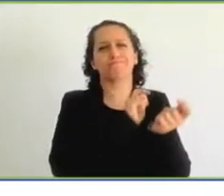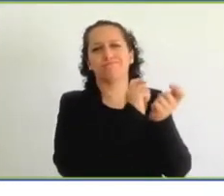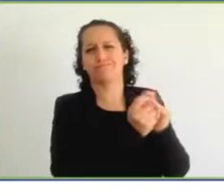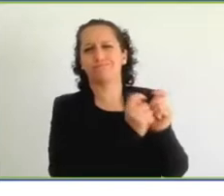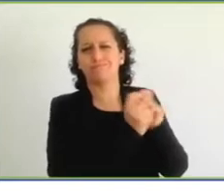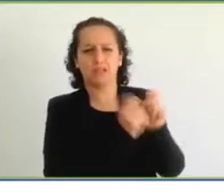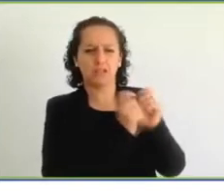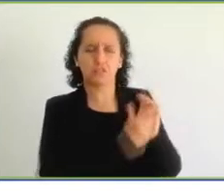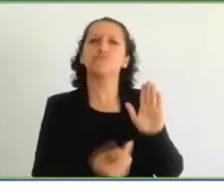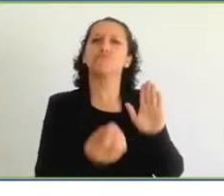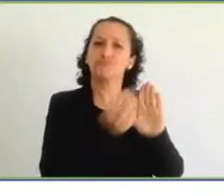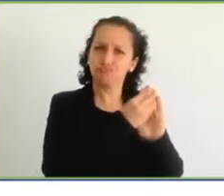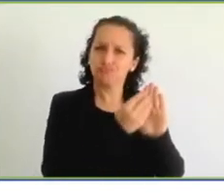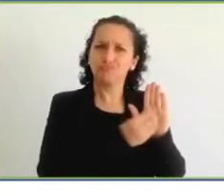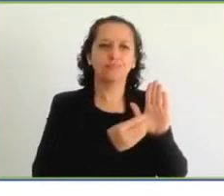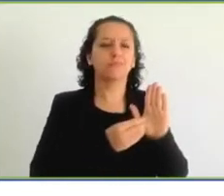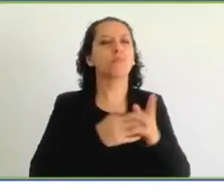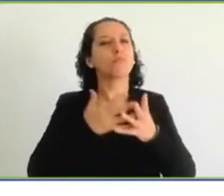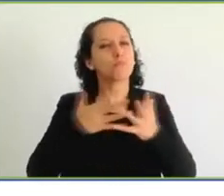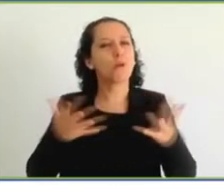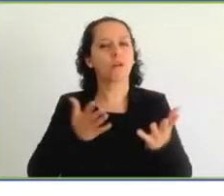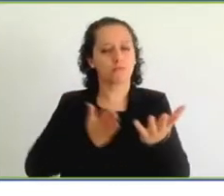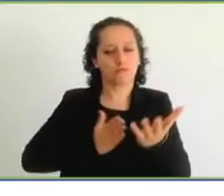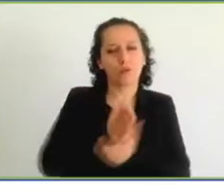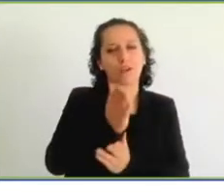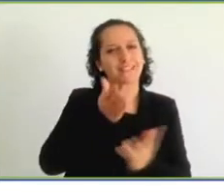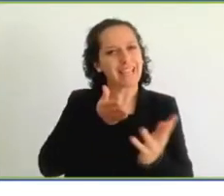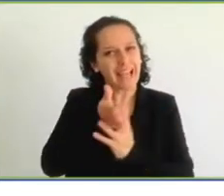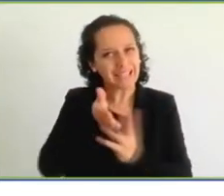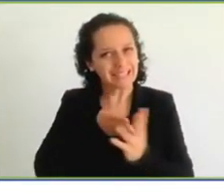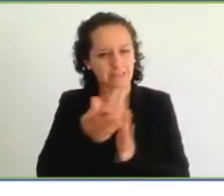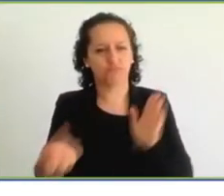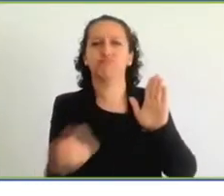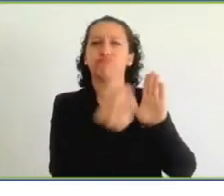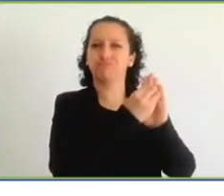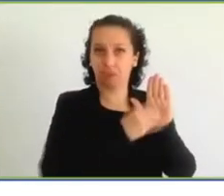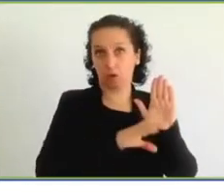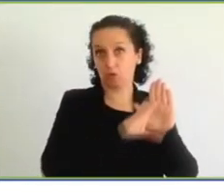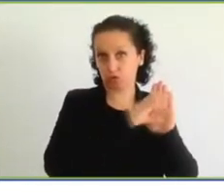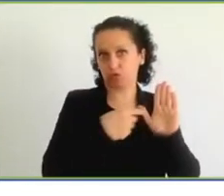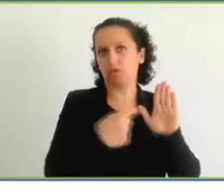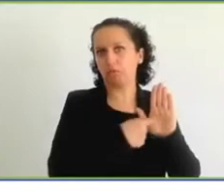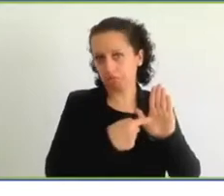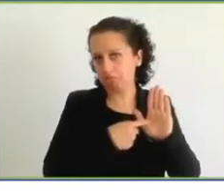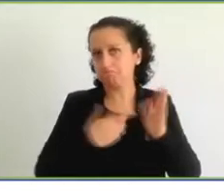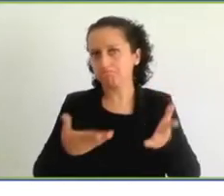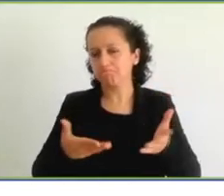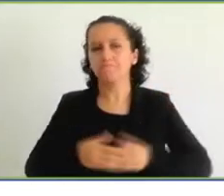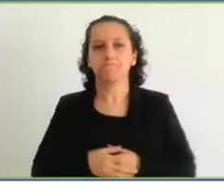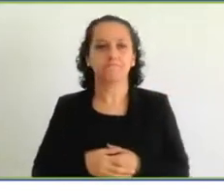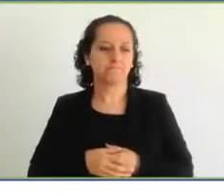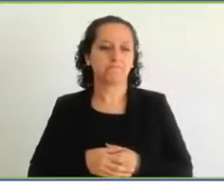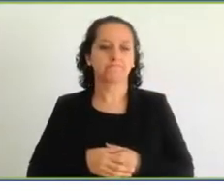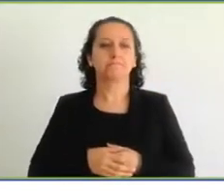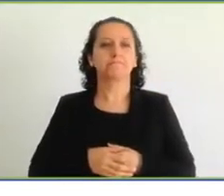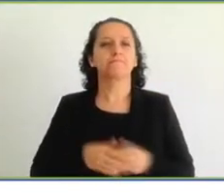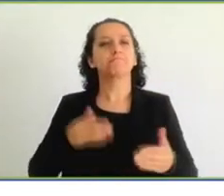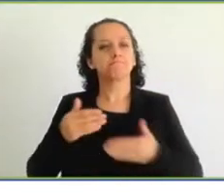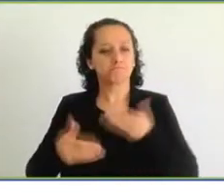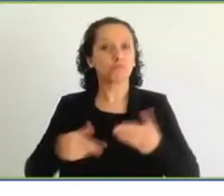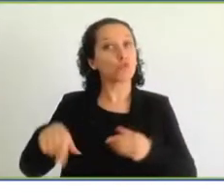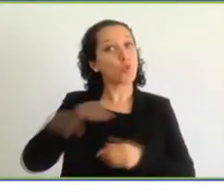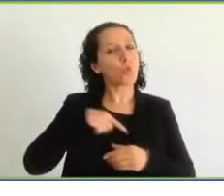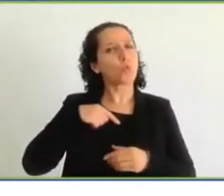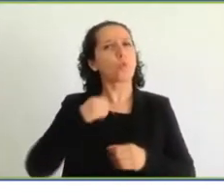And so, Mr. Chairman, we have also moved from a national level, and we at a regional level have teamed up with